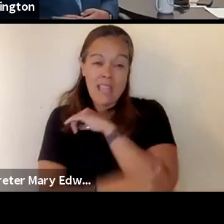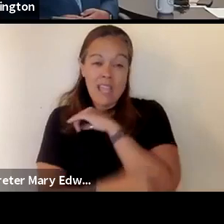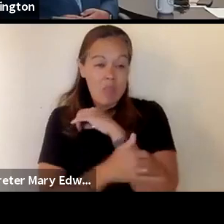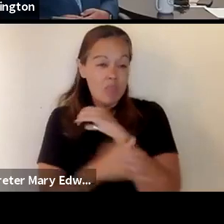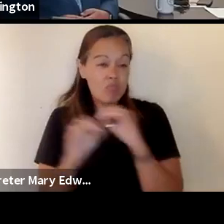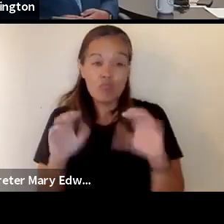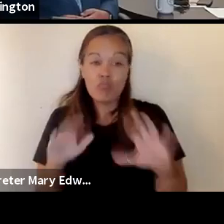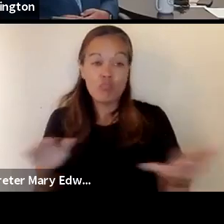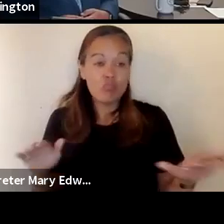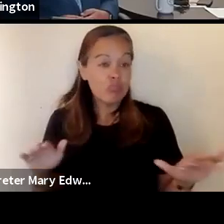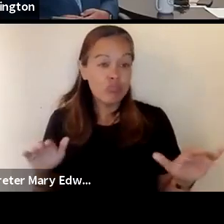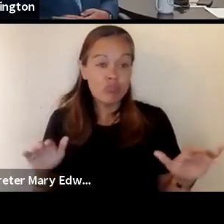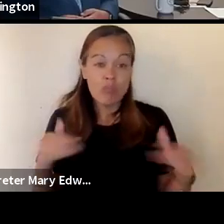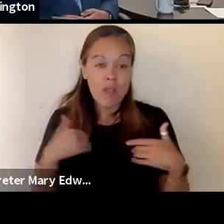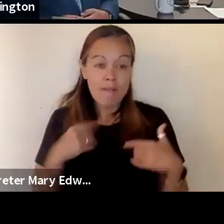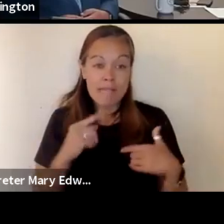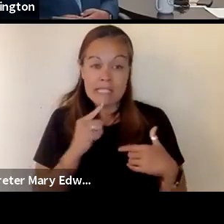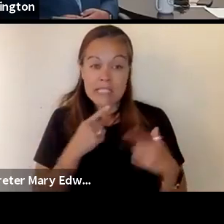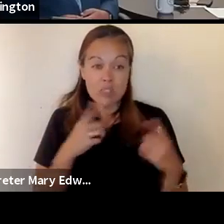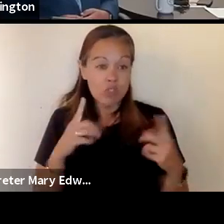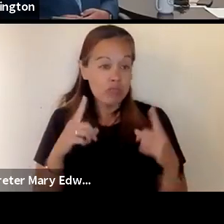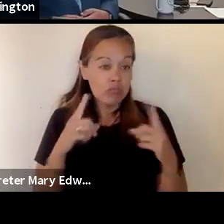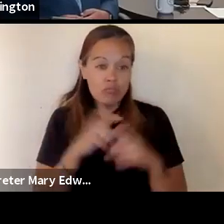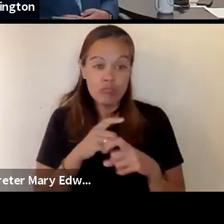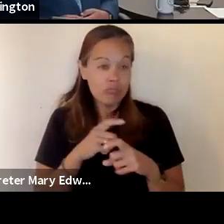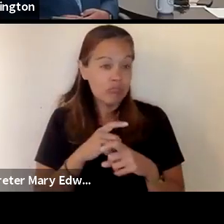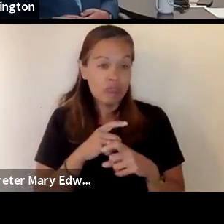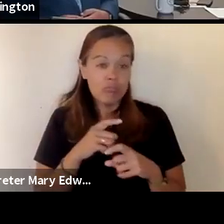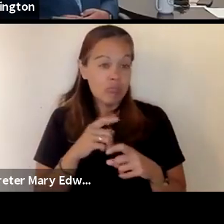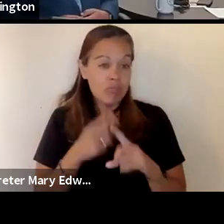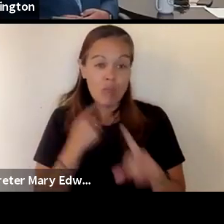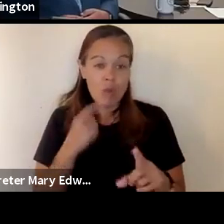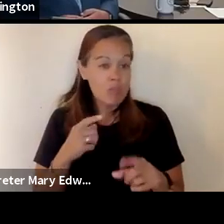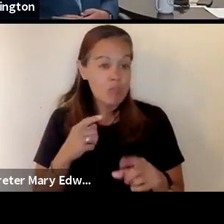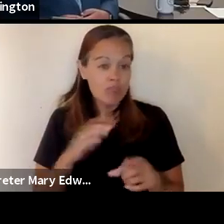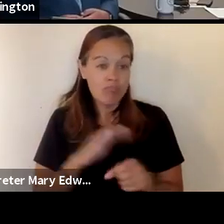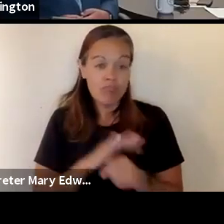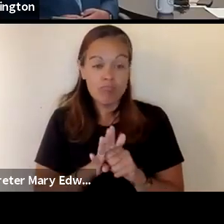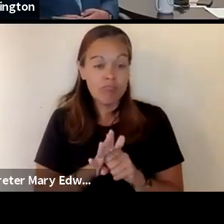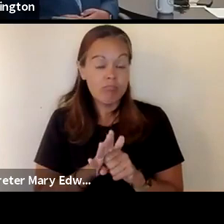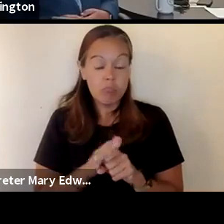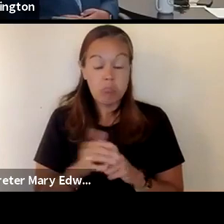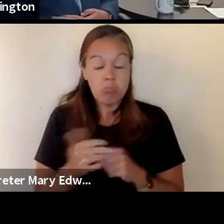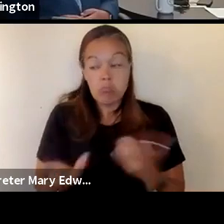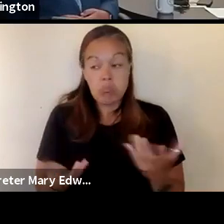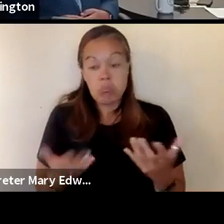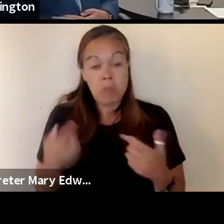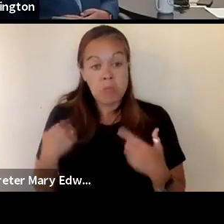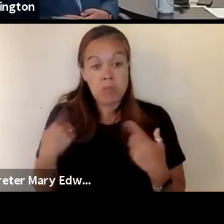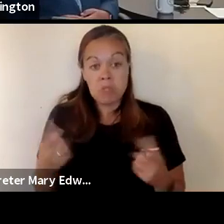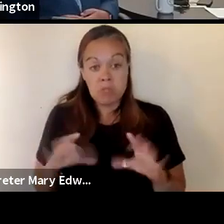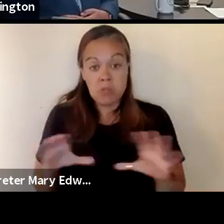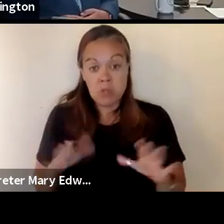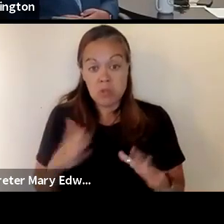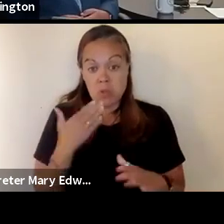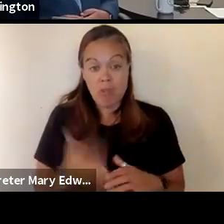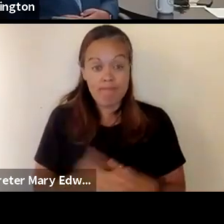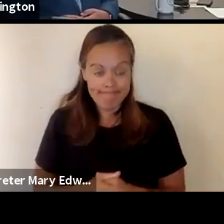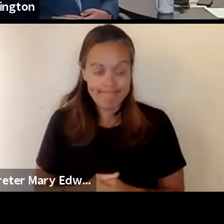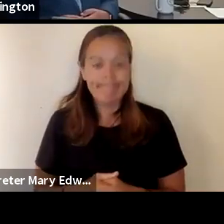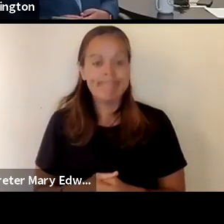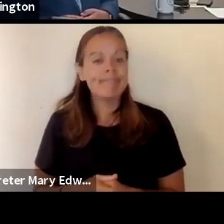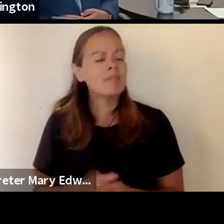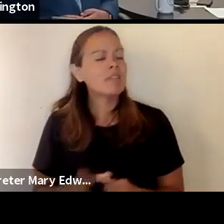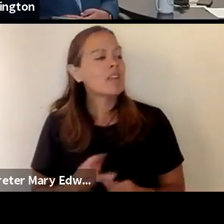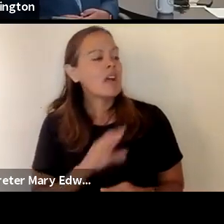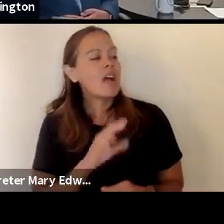children who have had severe complications uh from covid uh they've done quite well and if i can just